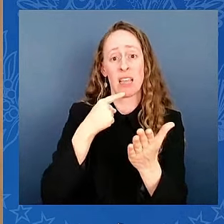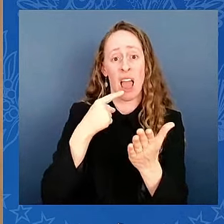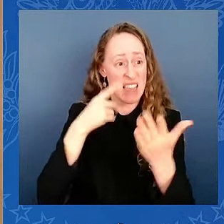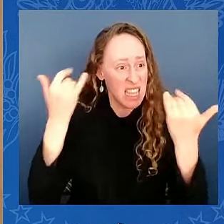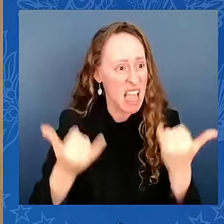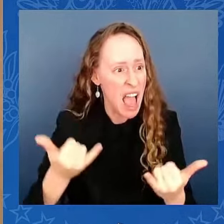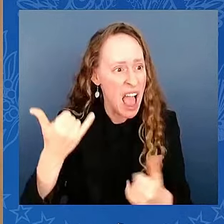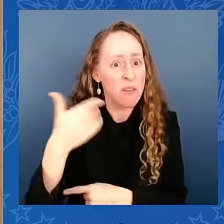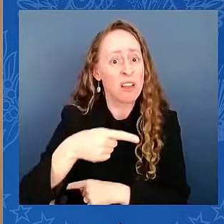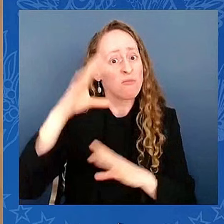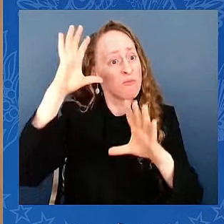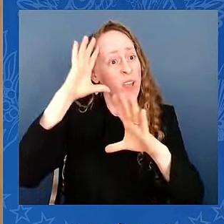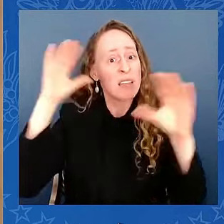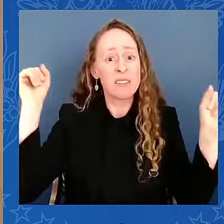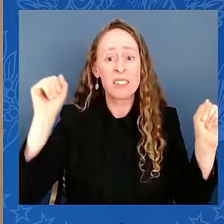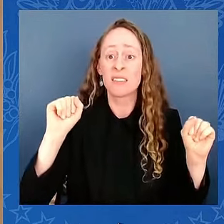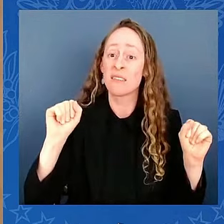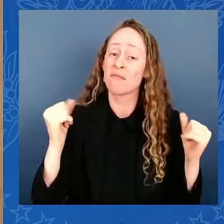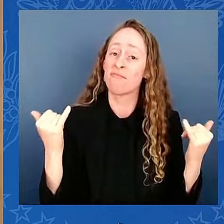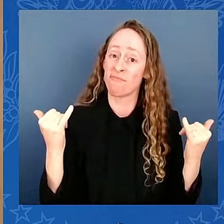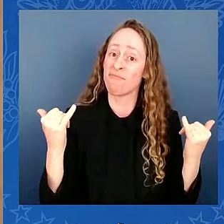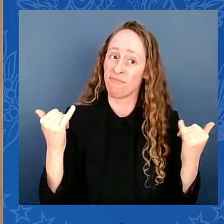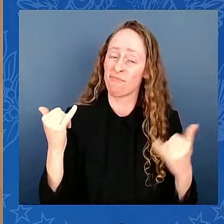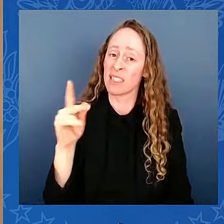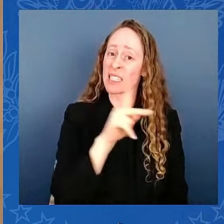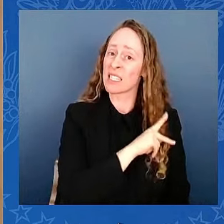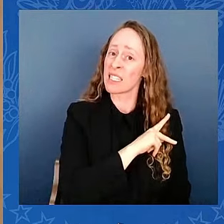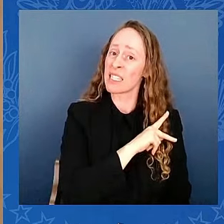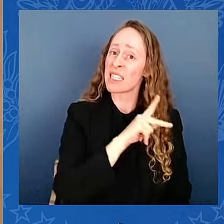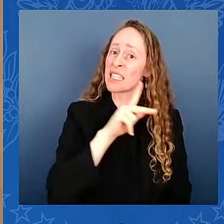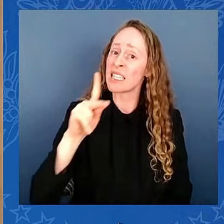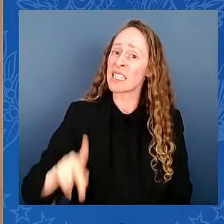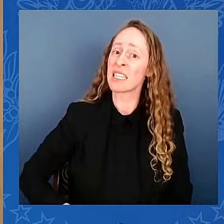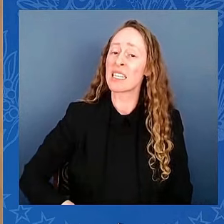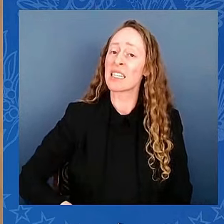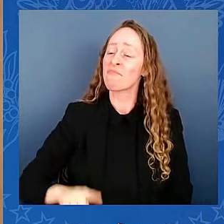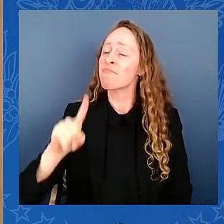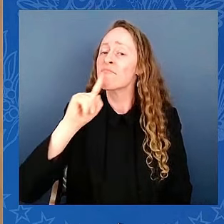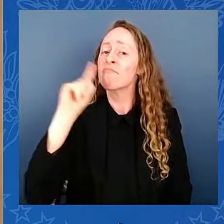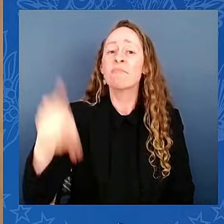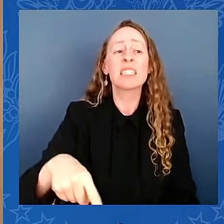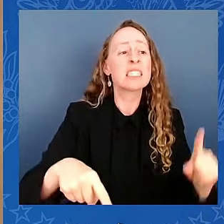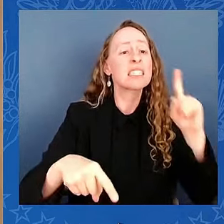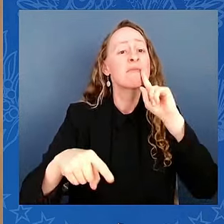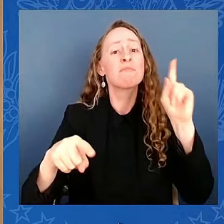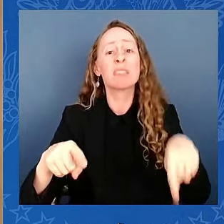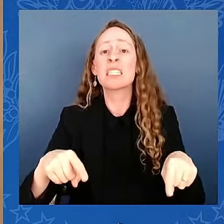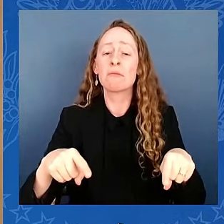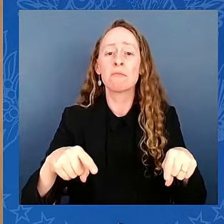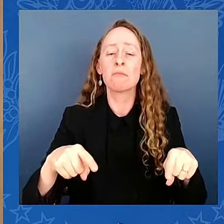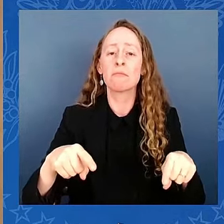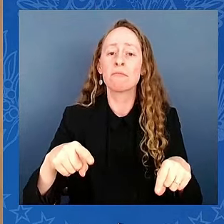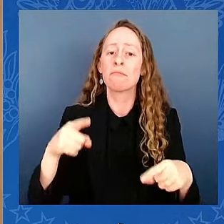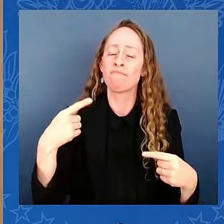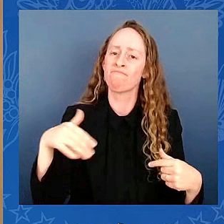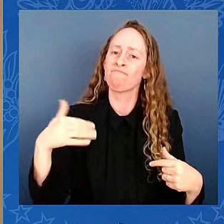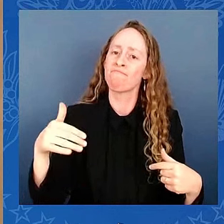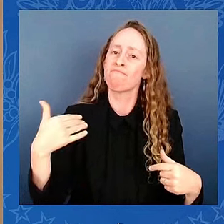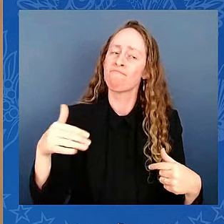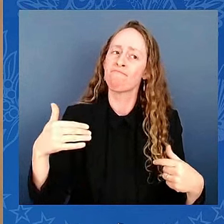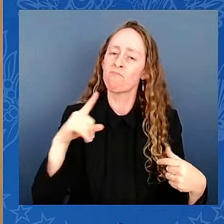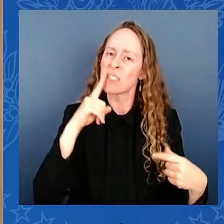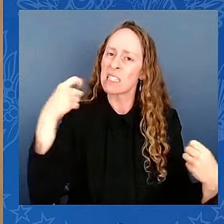With fear for our democracy, I dissent, end of quote. So should the American people dissent.